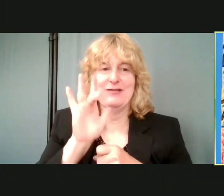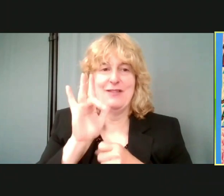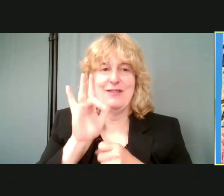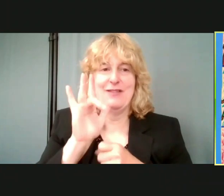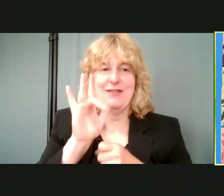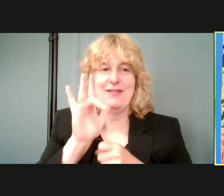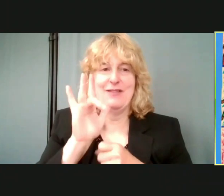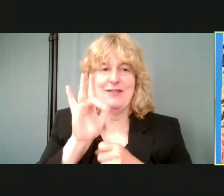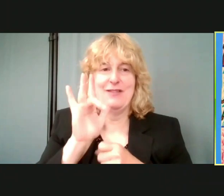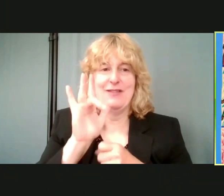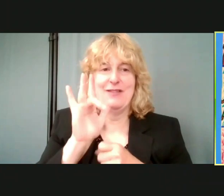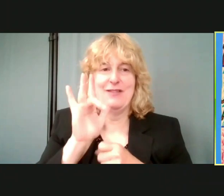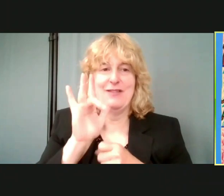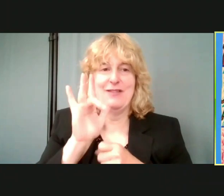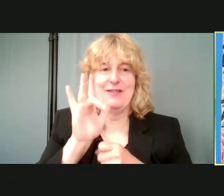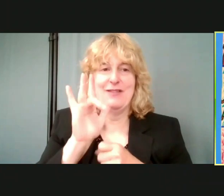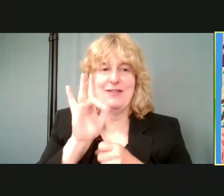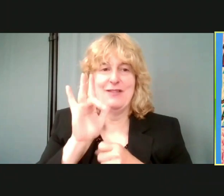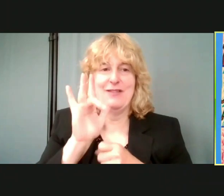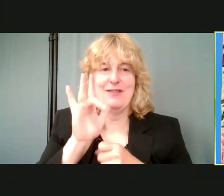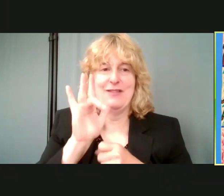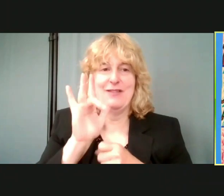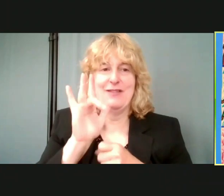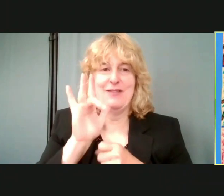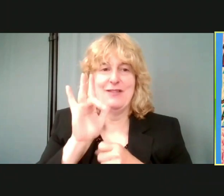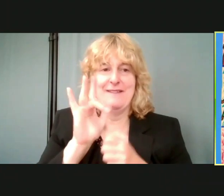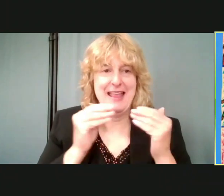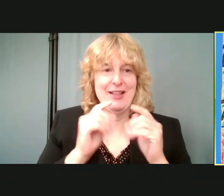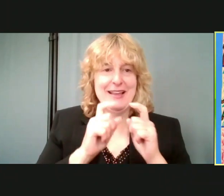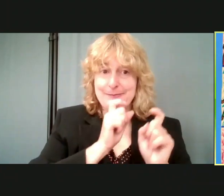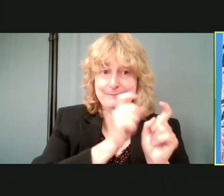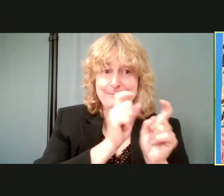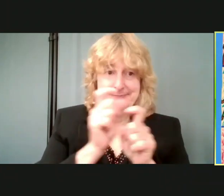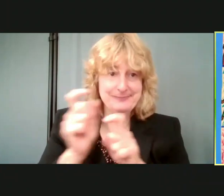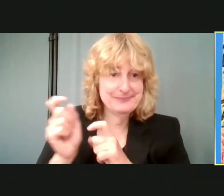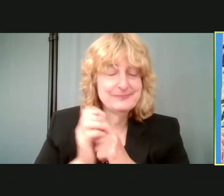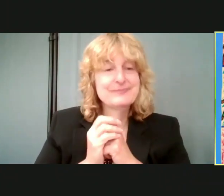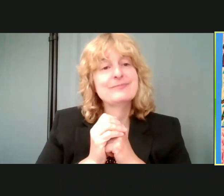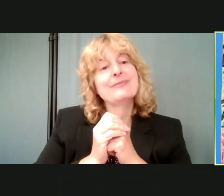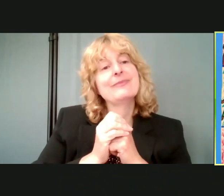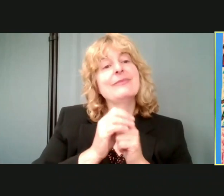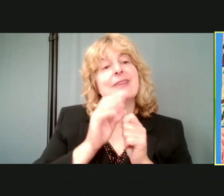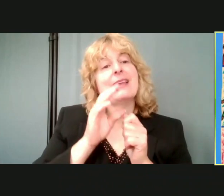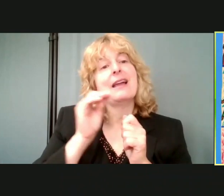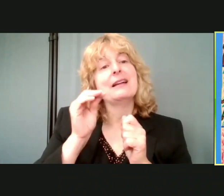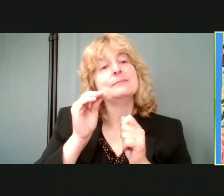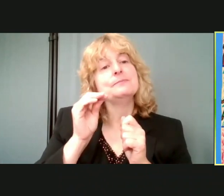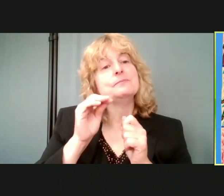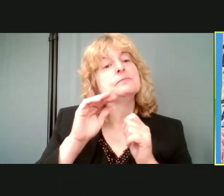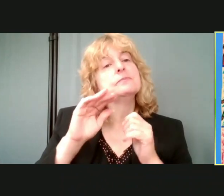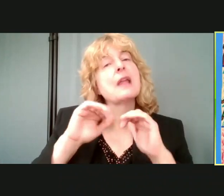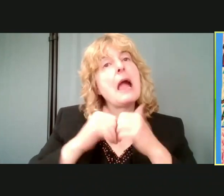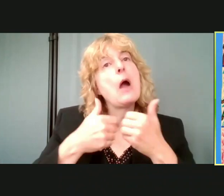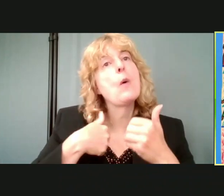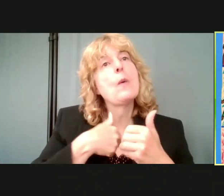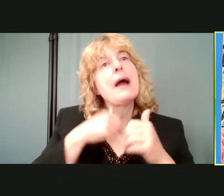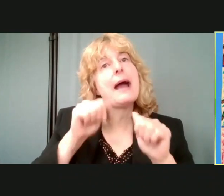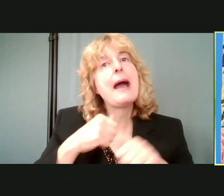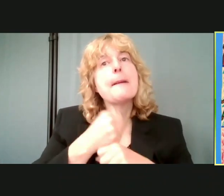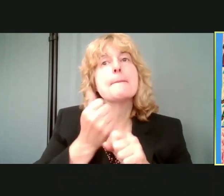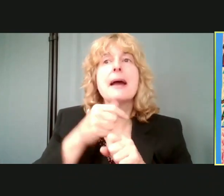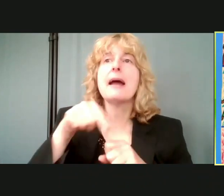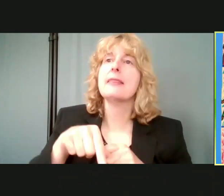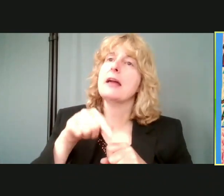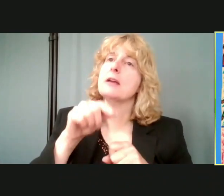for that, for sharing your thoughts, your opinions about how we can make this COVID-313 town hall